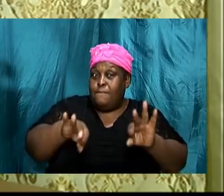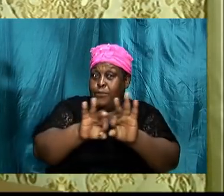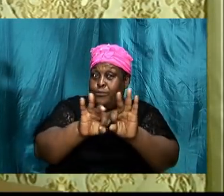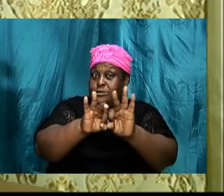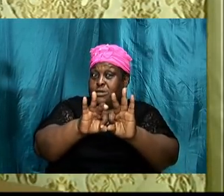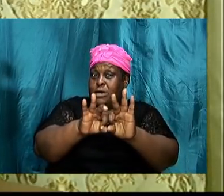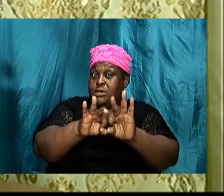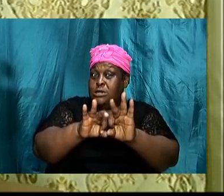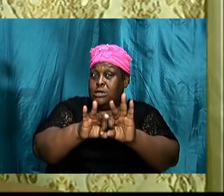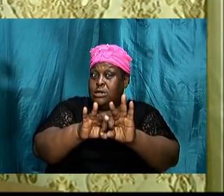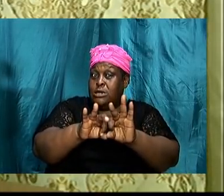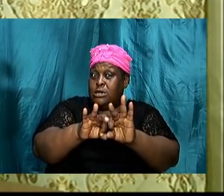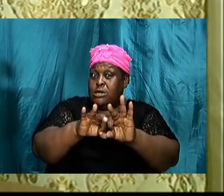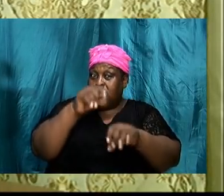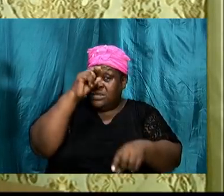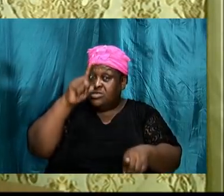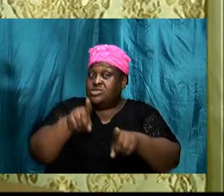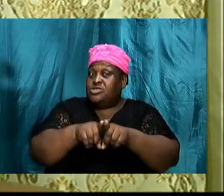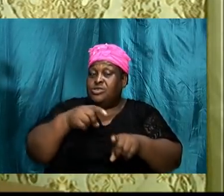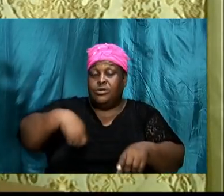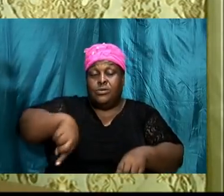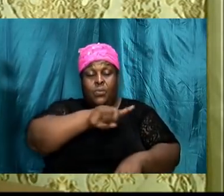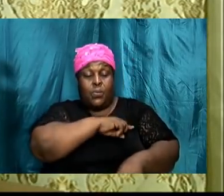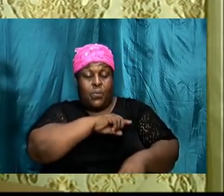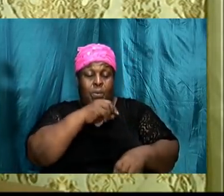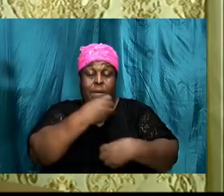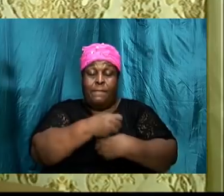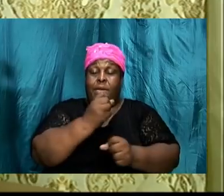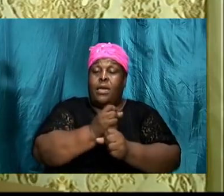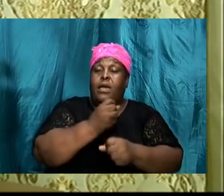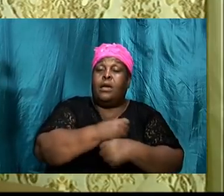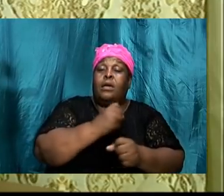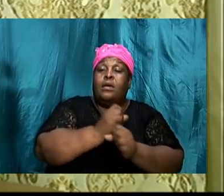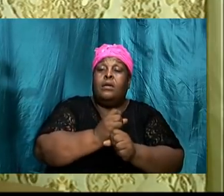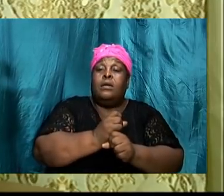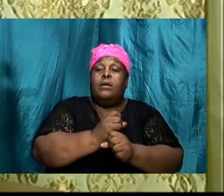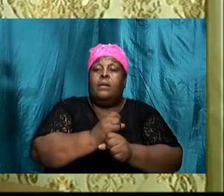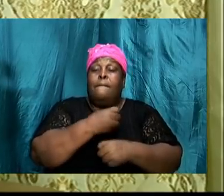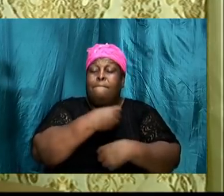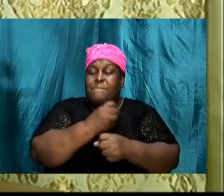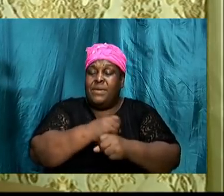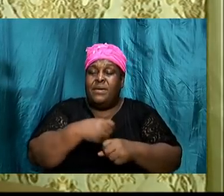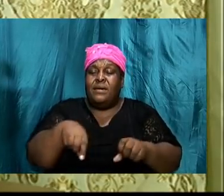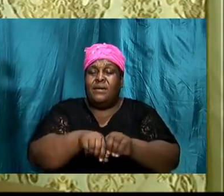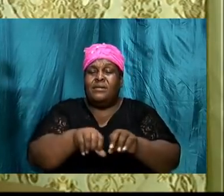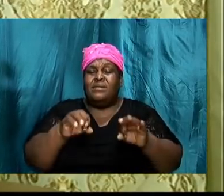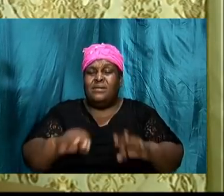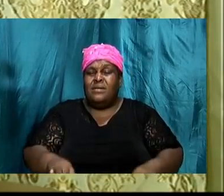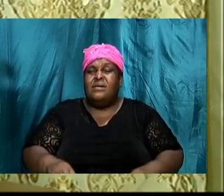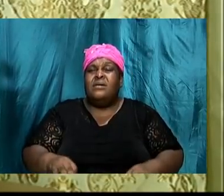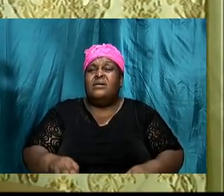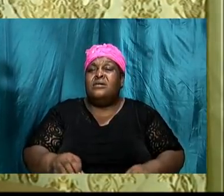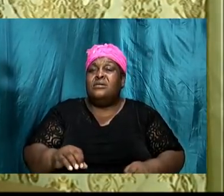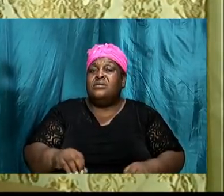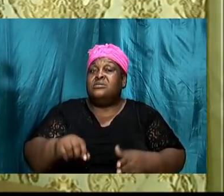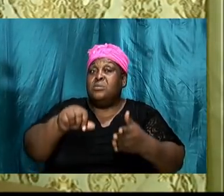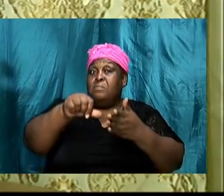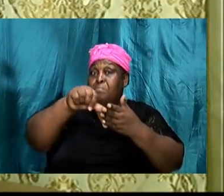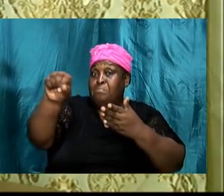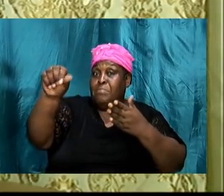that we make one or another important decision that we can make as individuals is to purchase a house